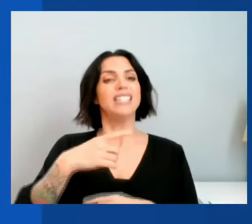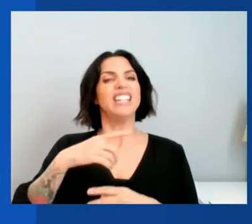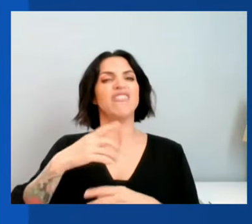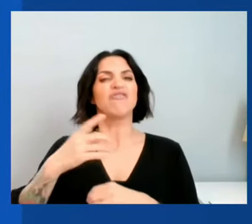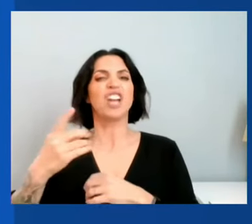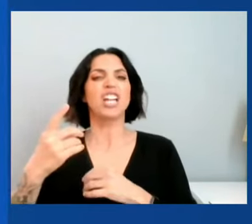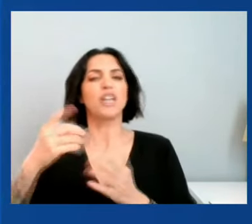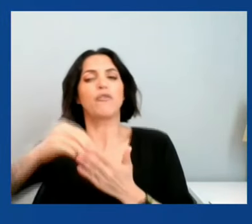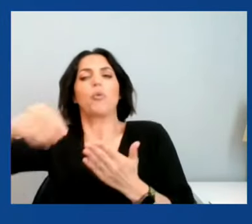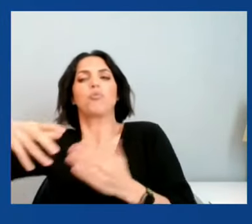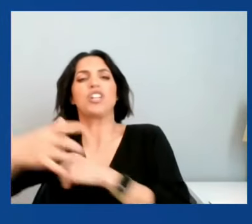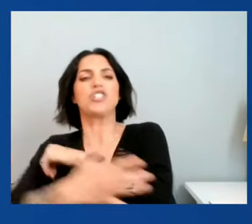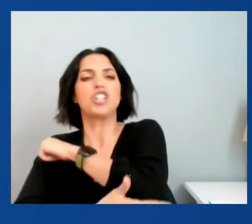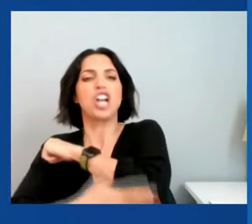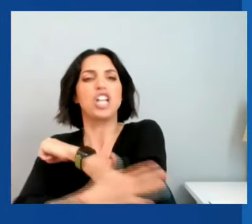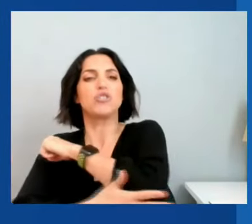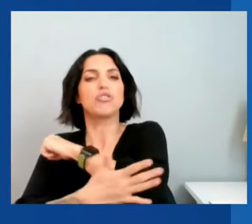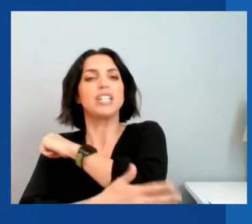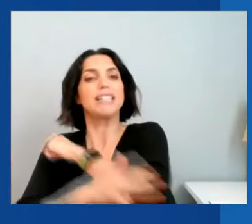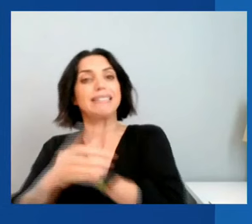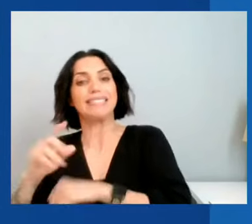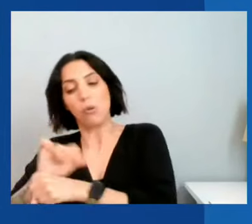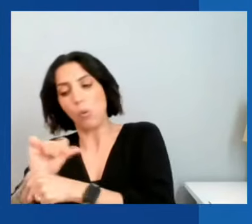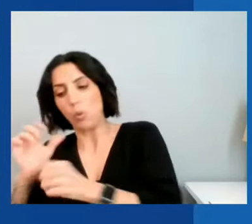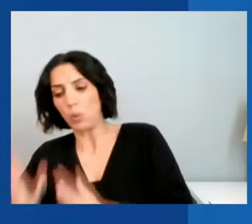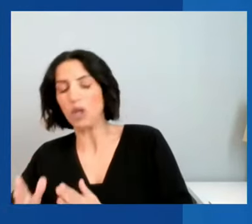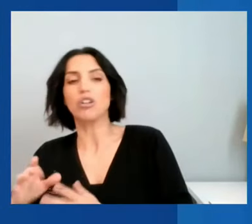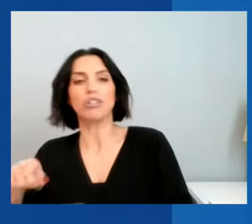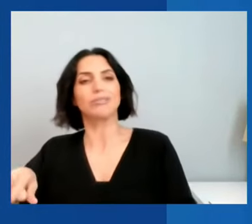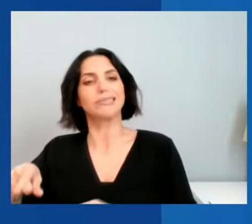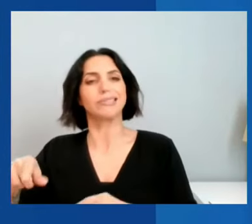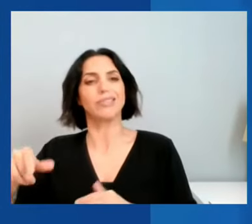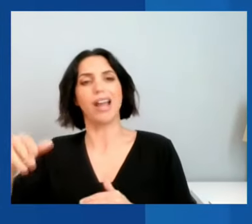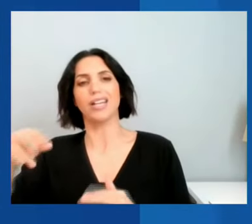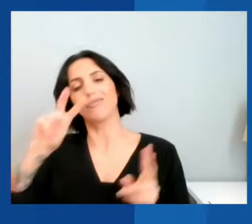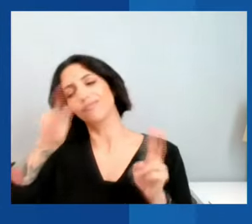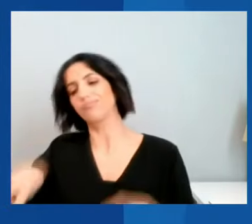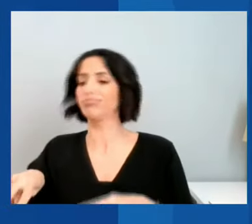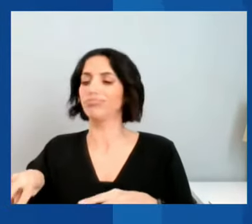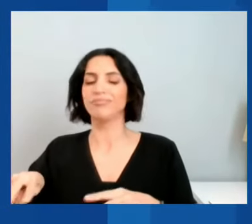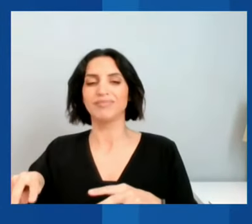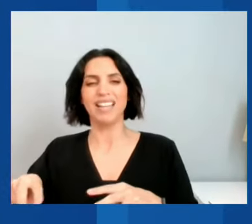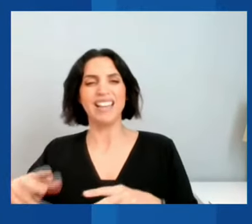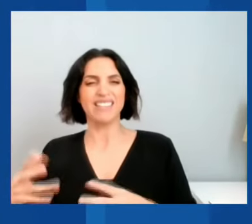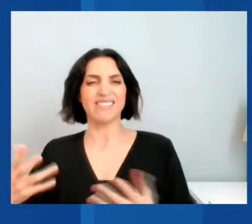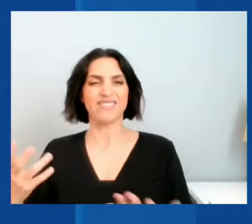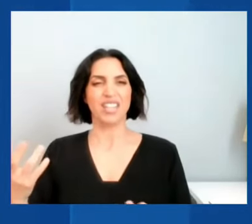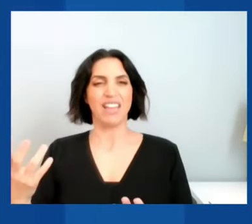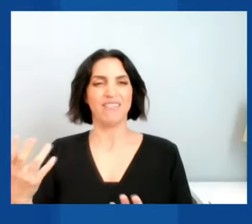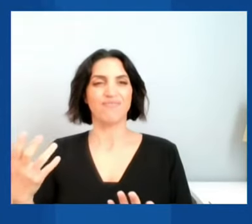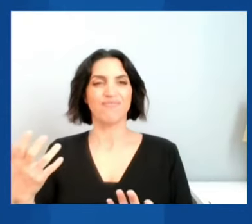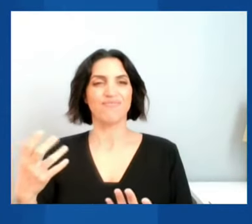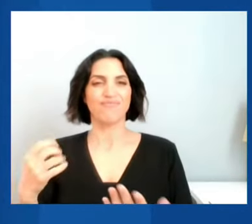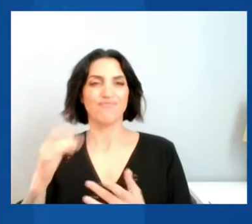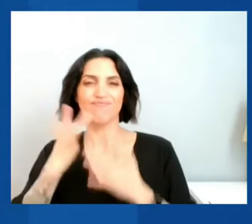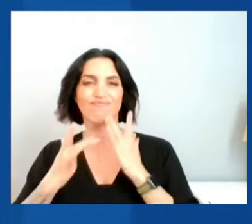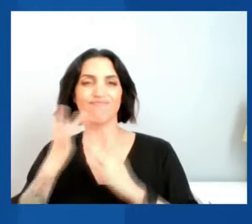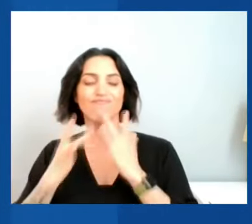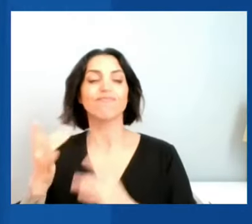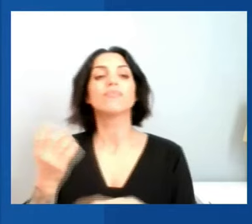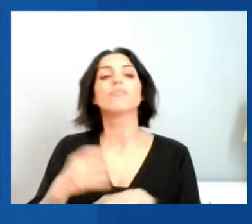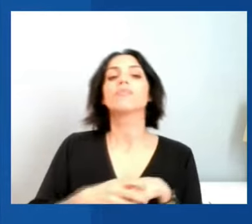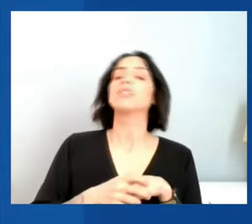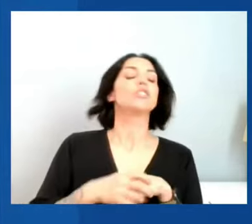labor got the short end of the stick. What proposals might we see? How might that be prevented in the future? So I don't have a